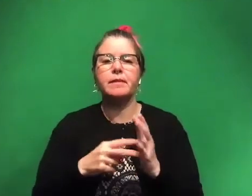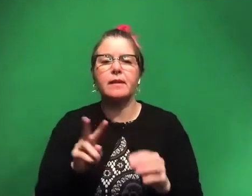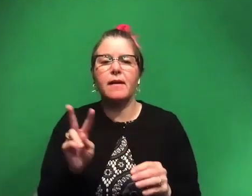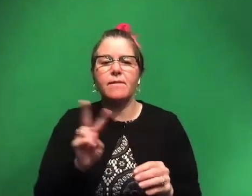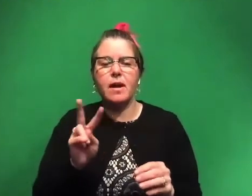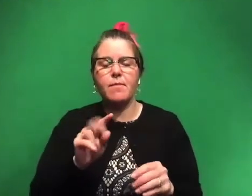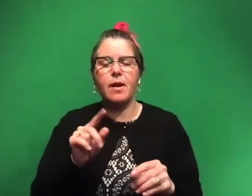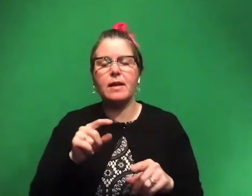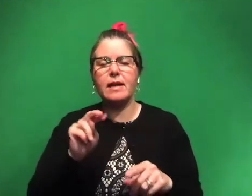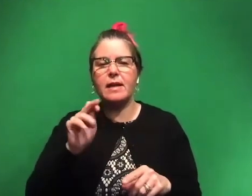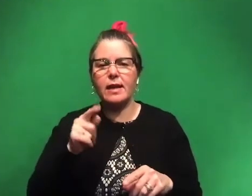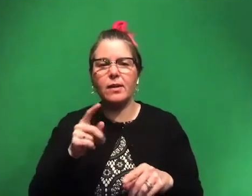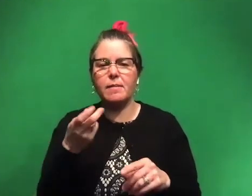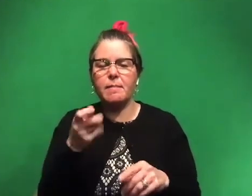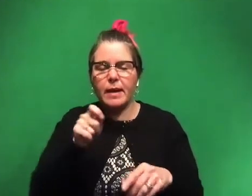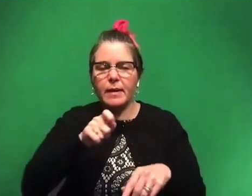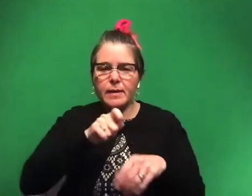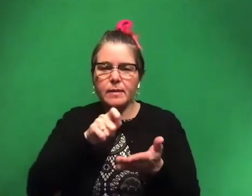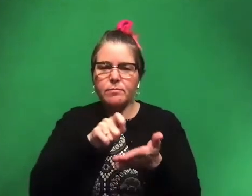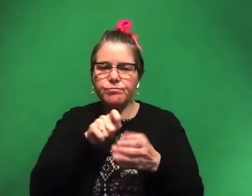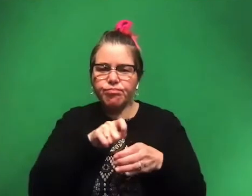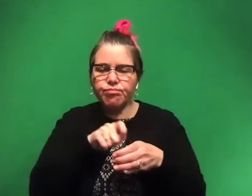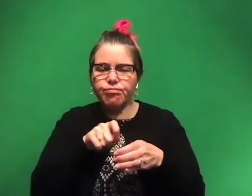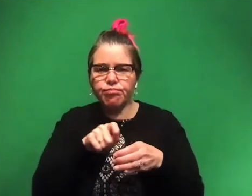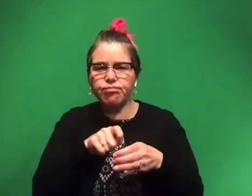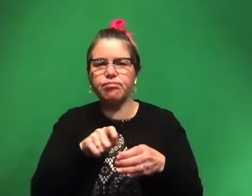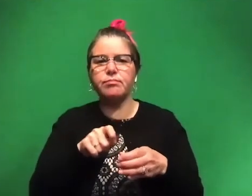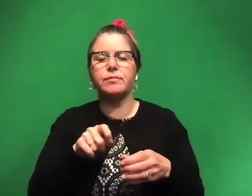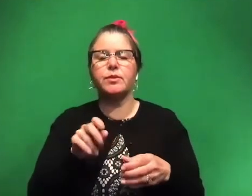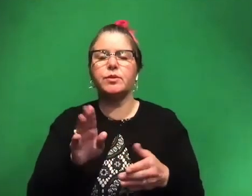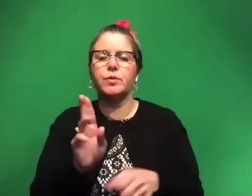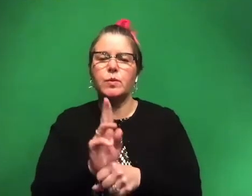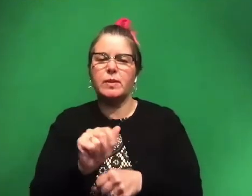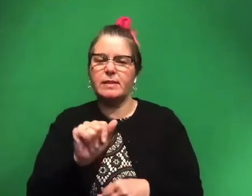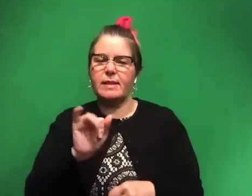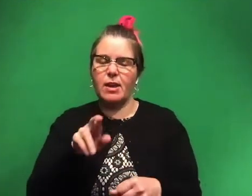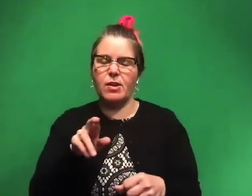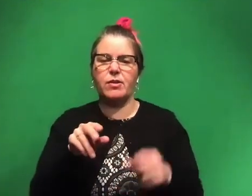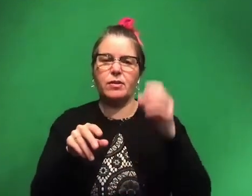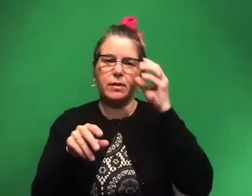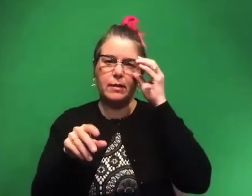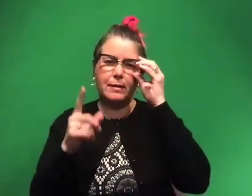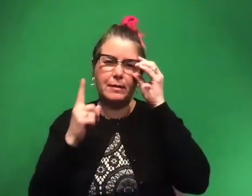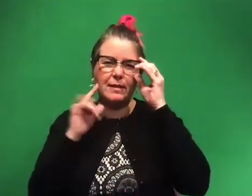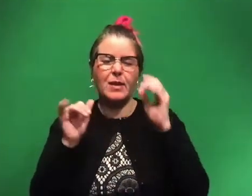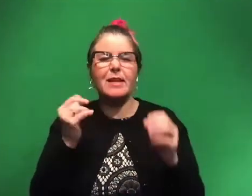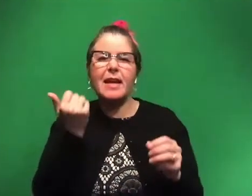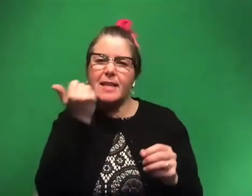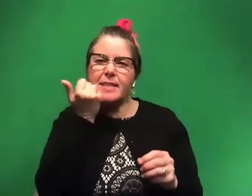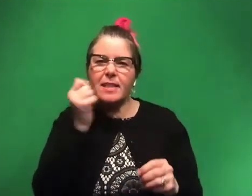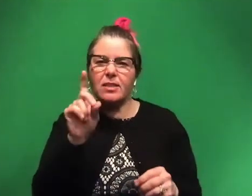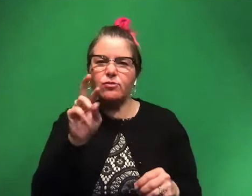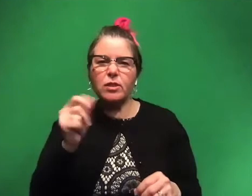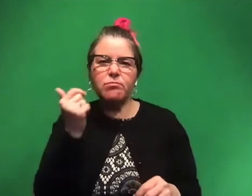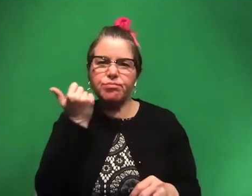on this little pen, and it's used pneumatic, it uses pneumatic air, and it sounds kind of like a dentist drill. And so